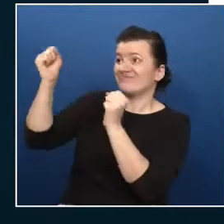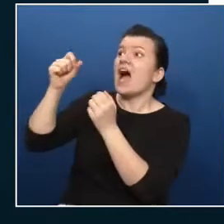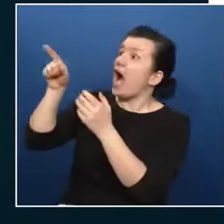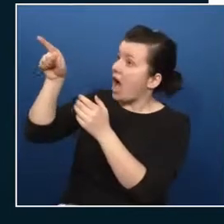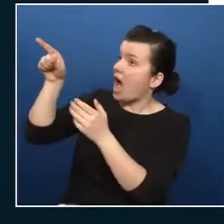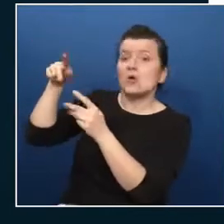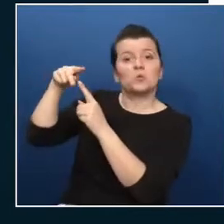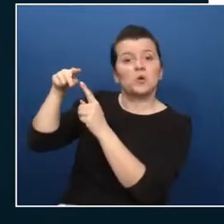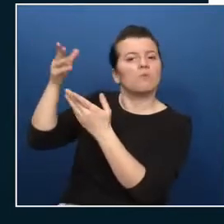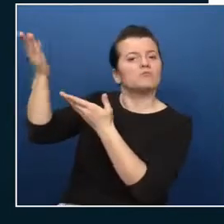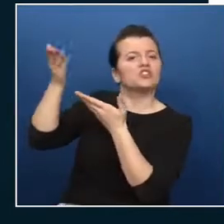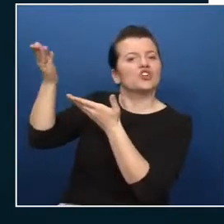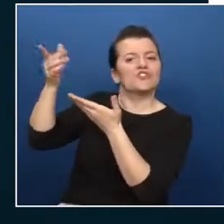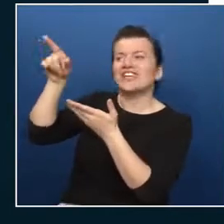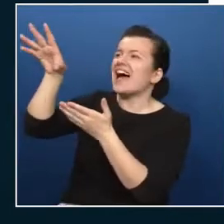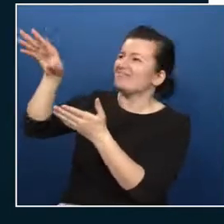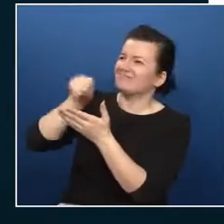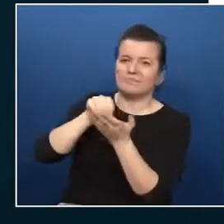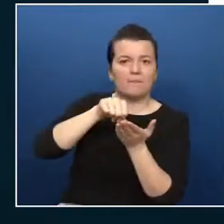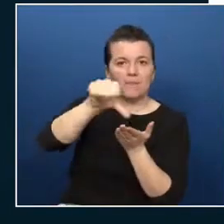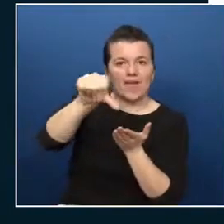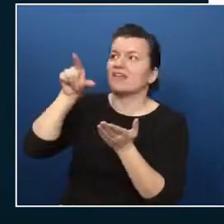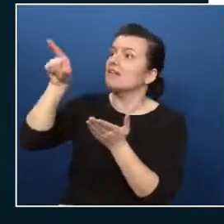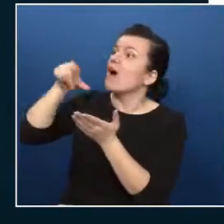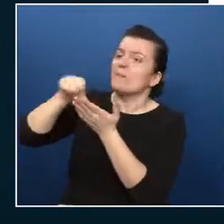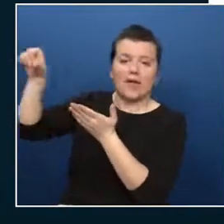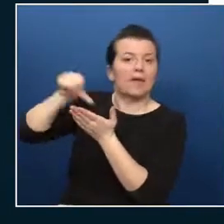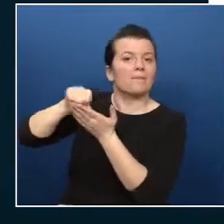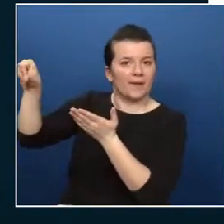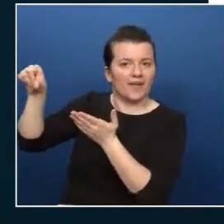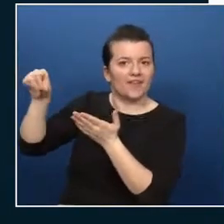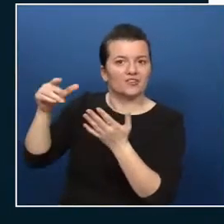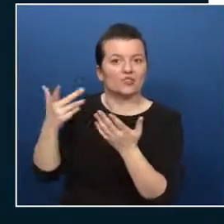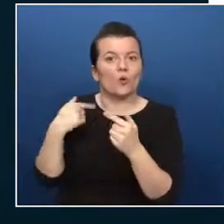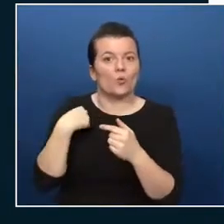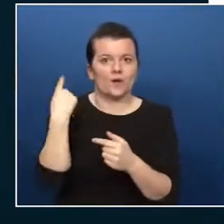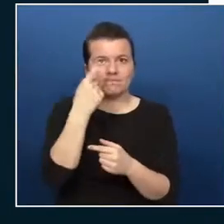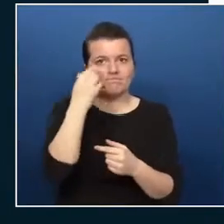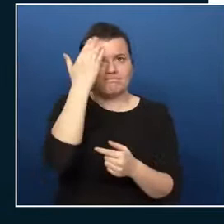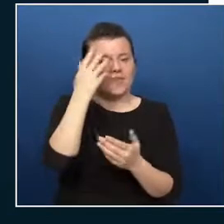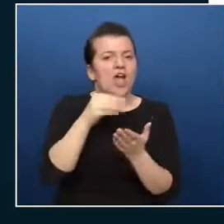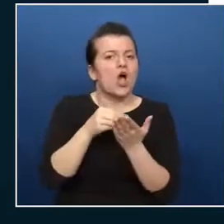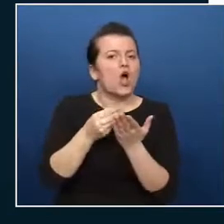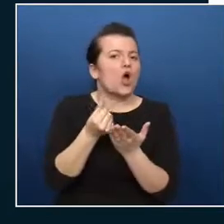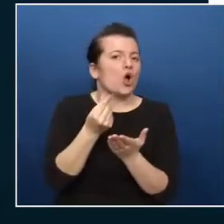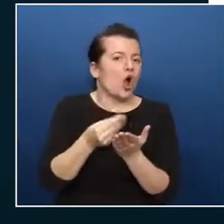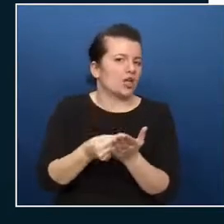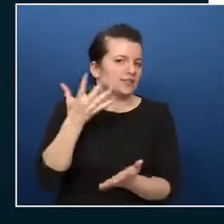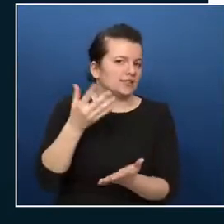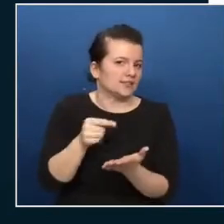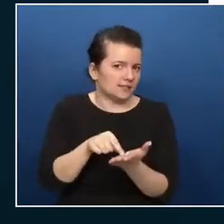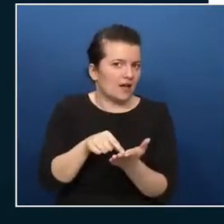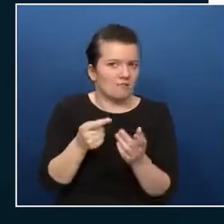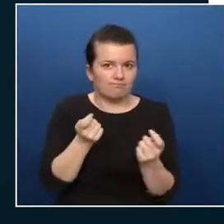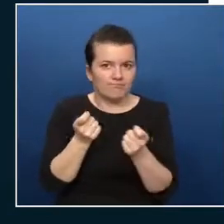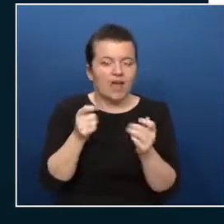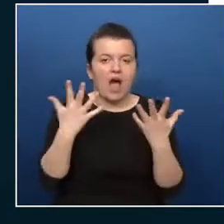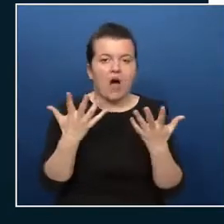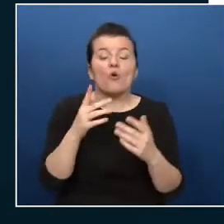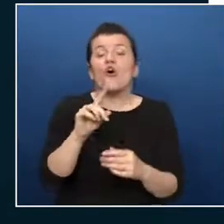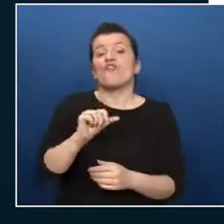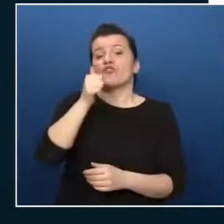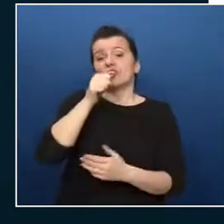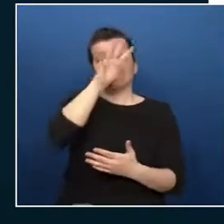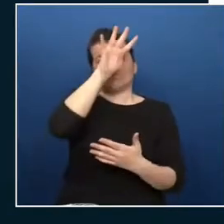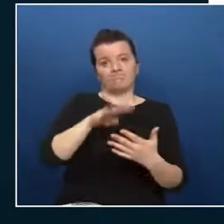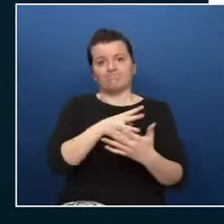go as well and cost management starts with proper planning so what